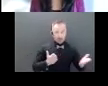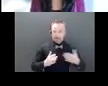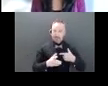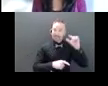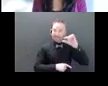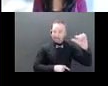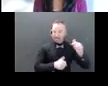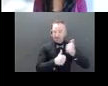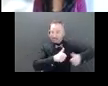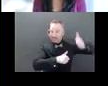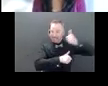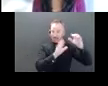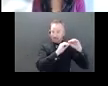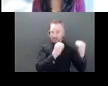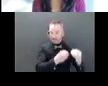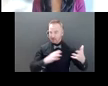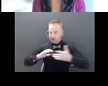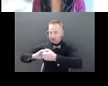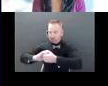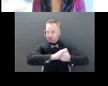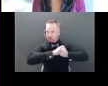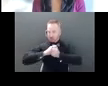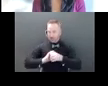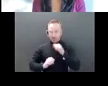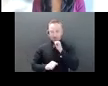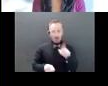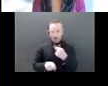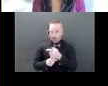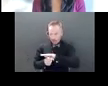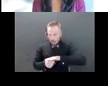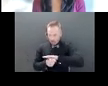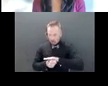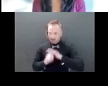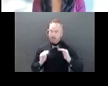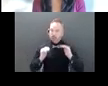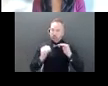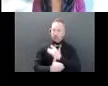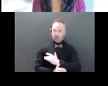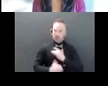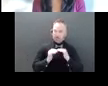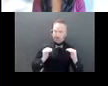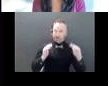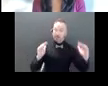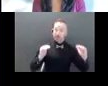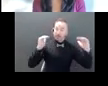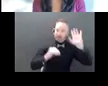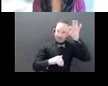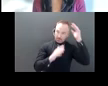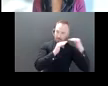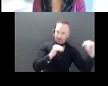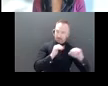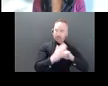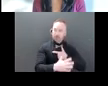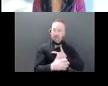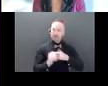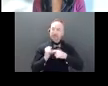senior organizations at not only a local but a provincial level. At a national level, she enhances the response to